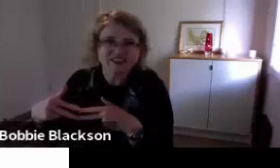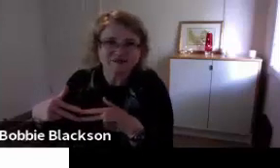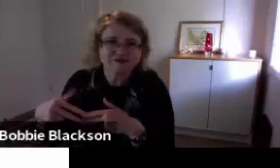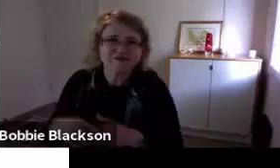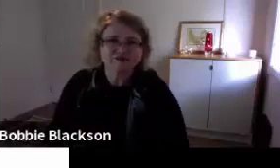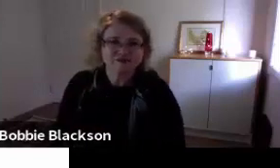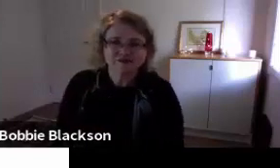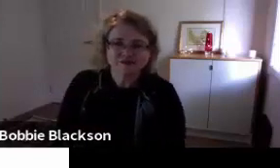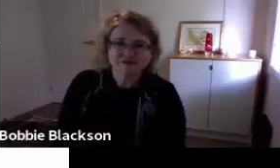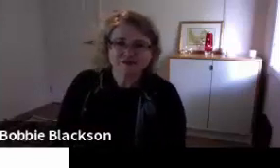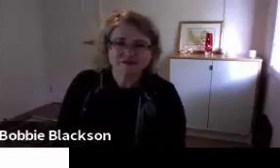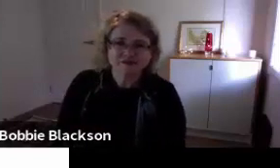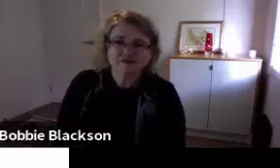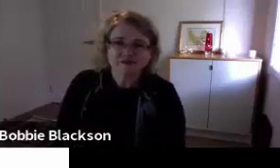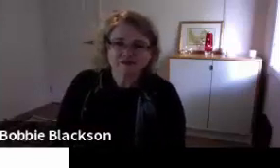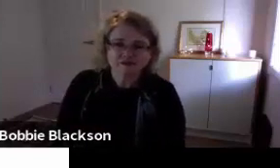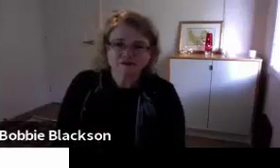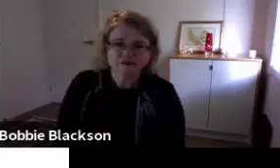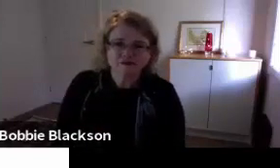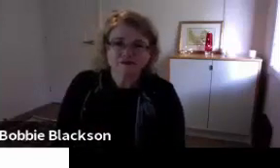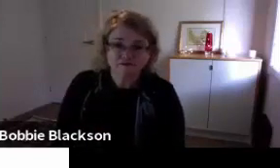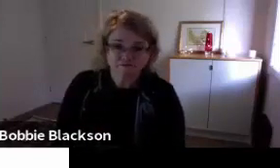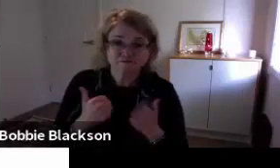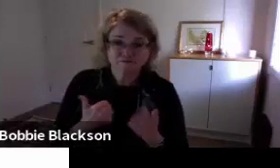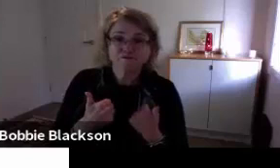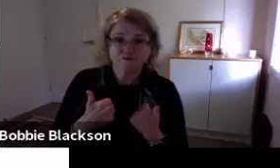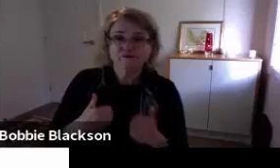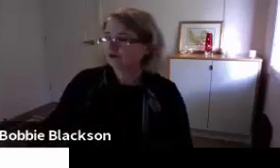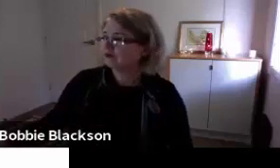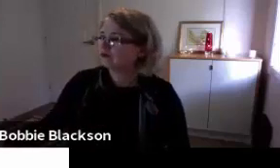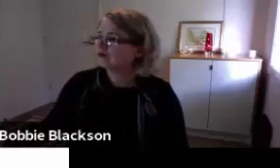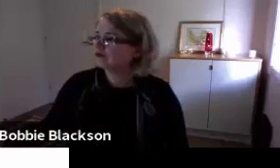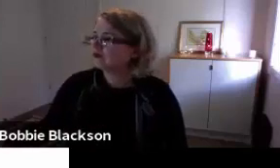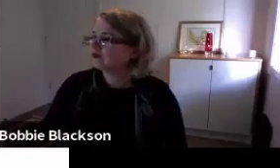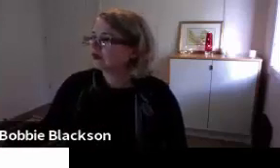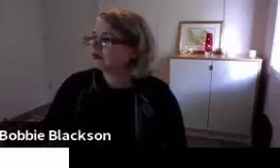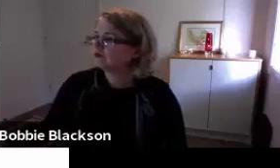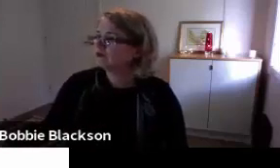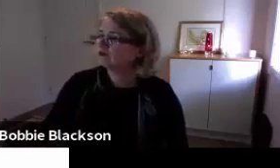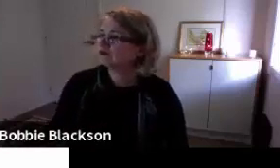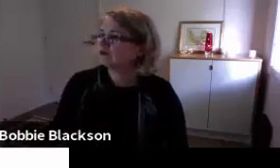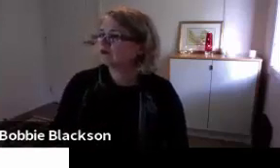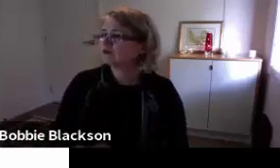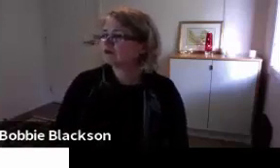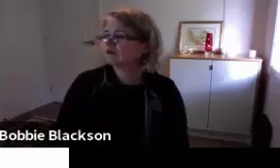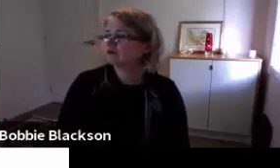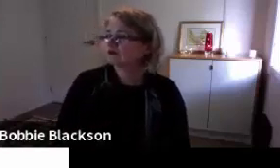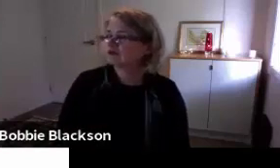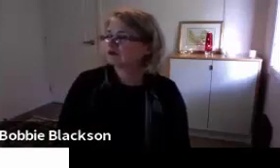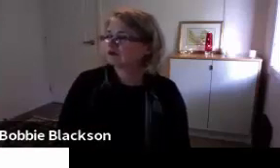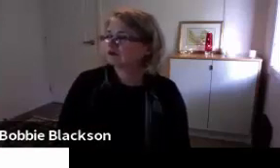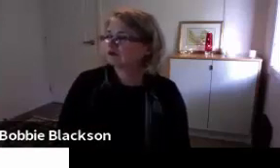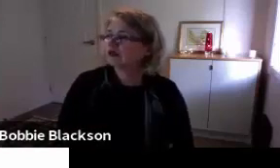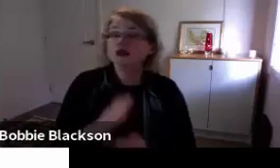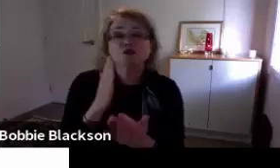Griffith University email address as a staff interpreter to access Zoom also and have private discussions with